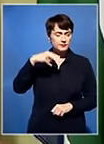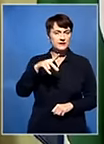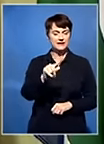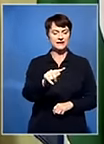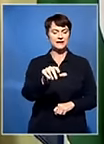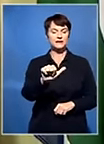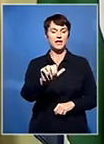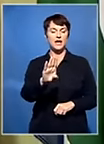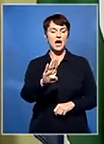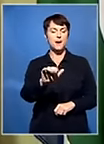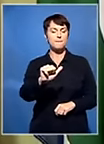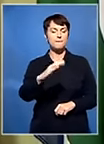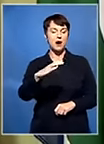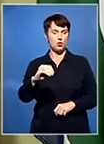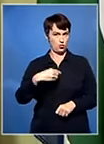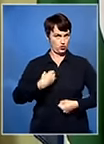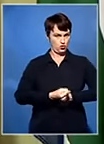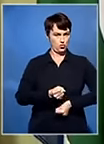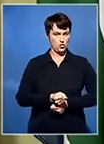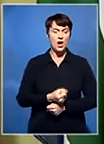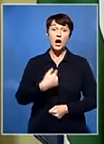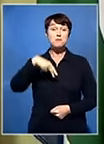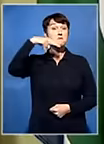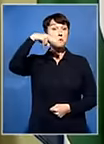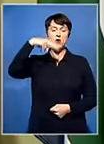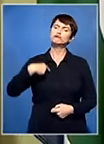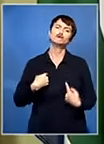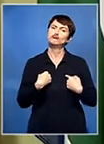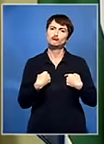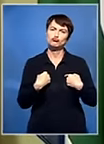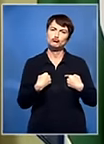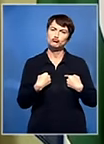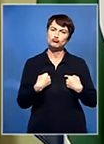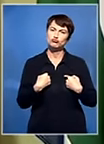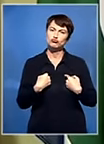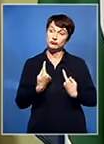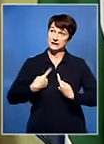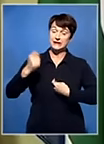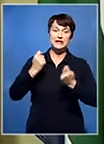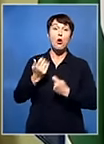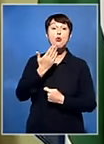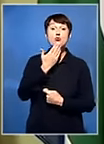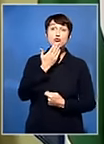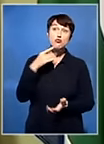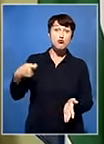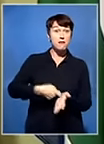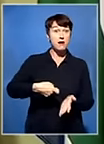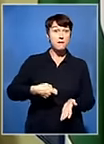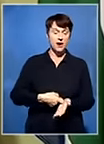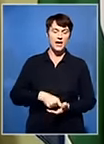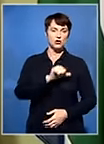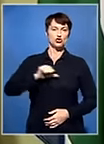We don't smoke much of it. The Chinese smoke